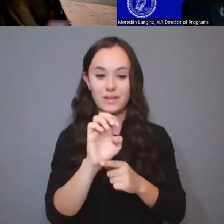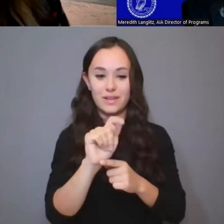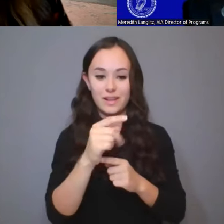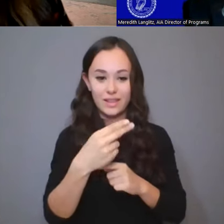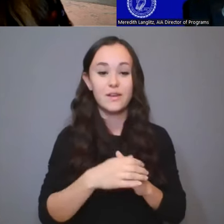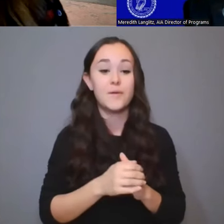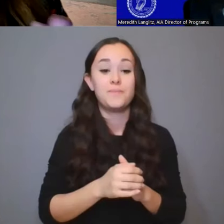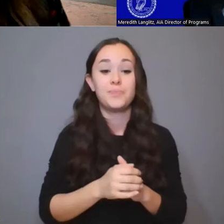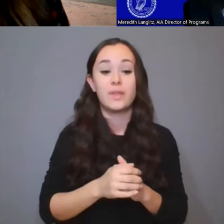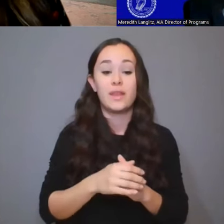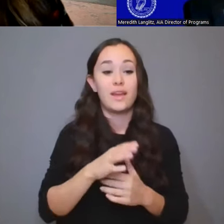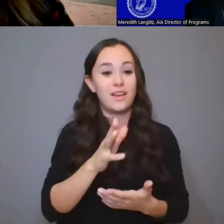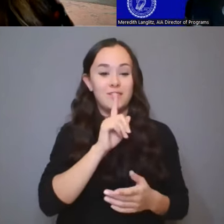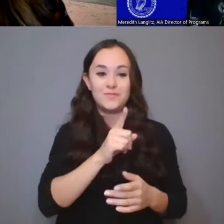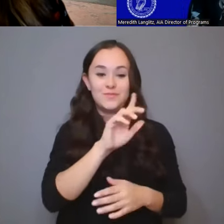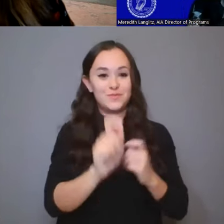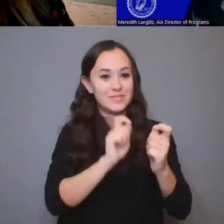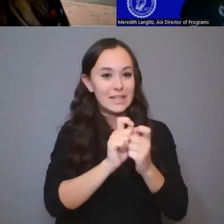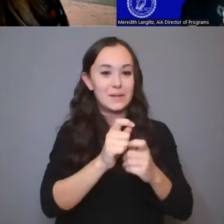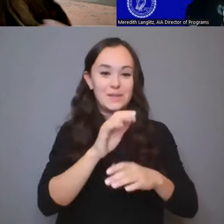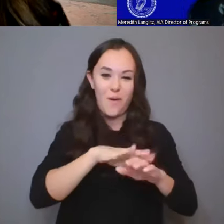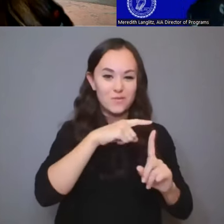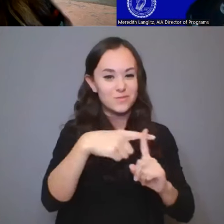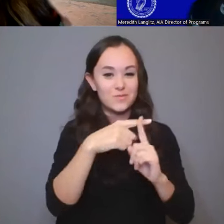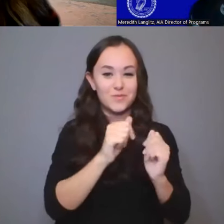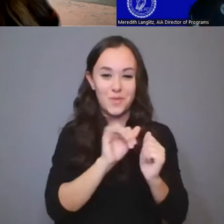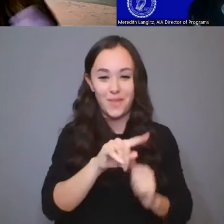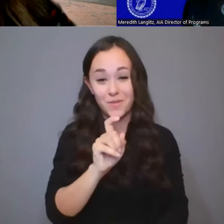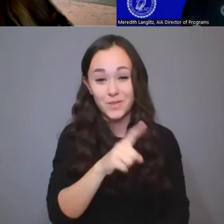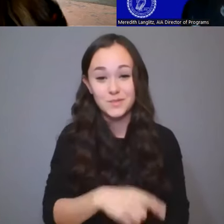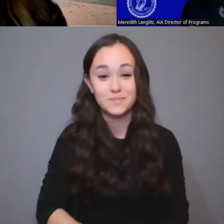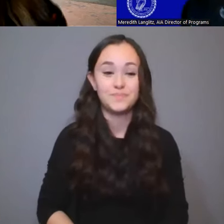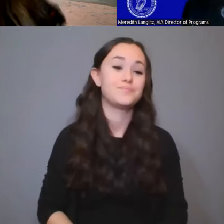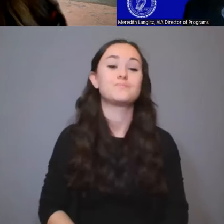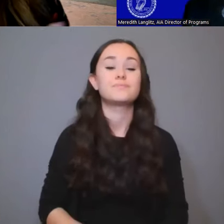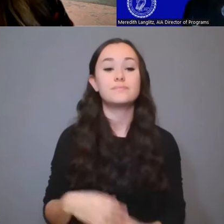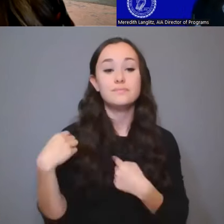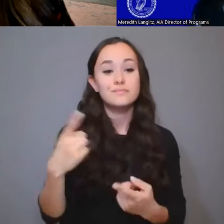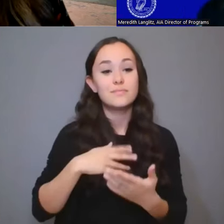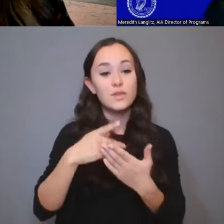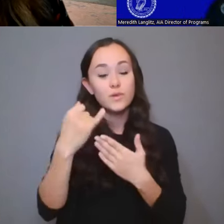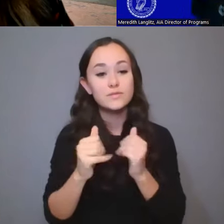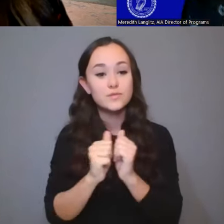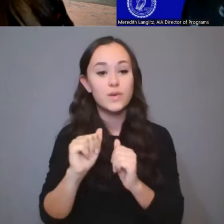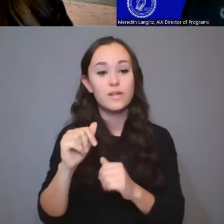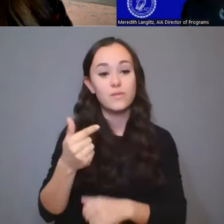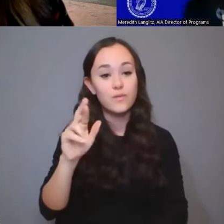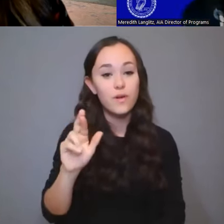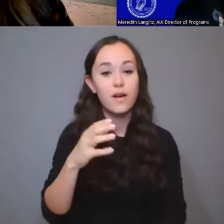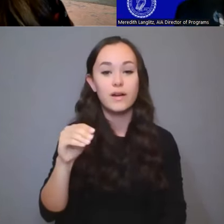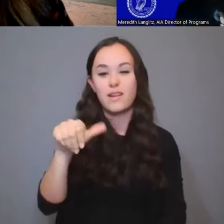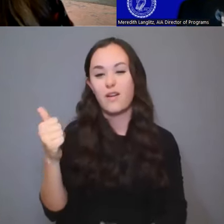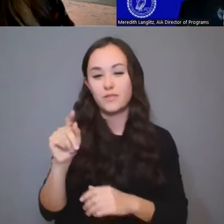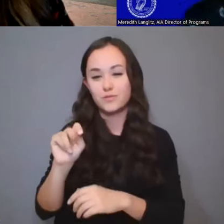you're exactly, like, right on target with that one. In the case of the projects that I've done with Grand Ron and prior with Kishaya and Amal Mutsun,